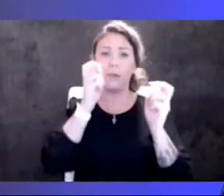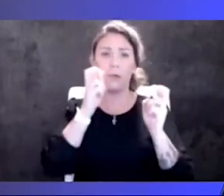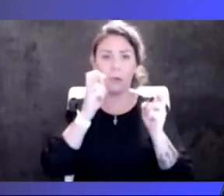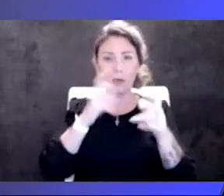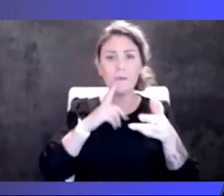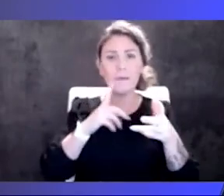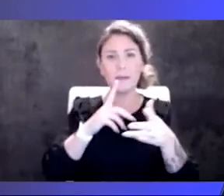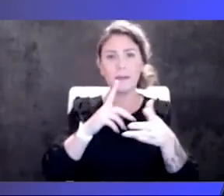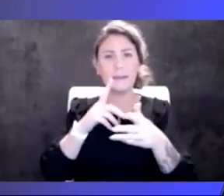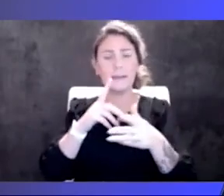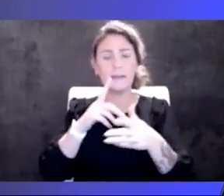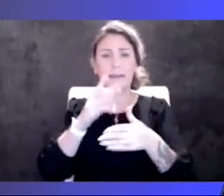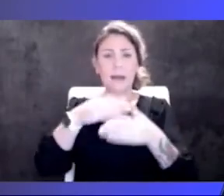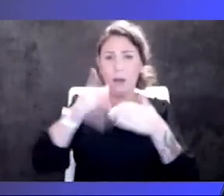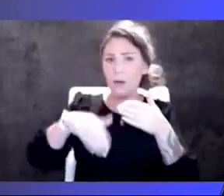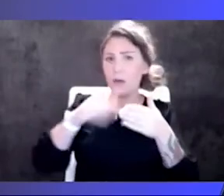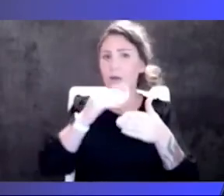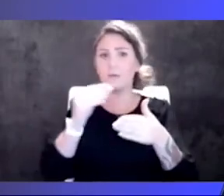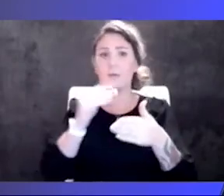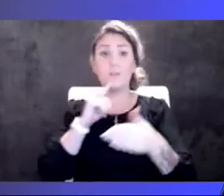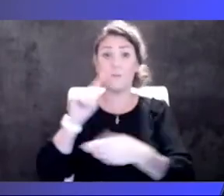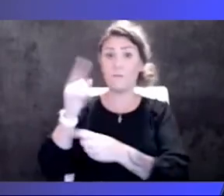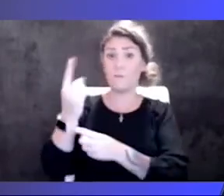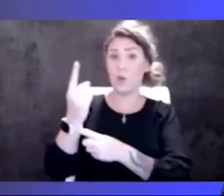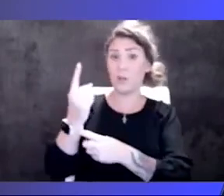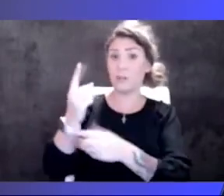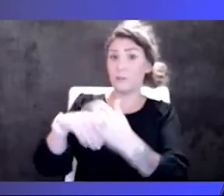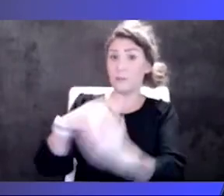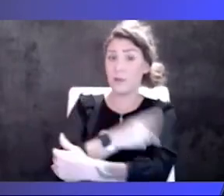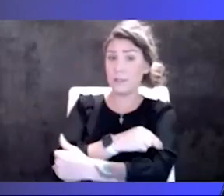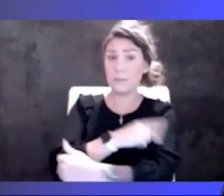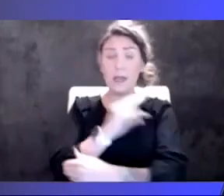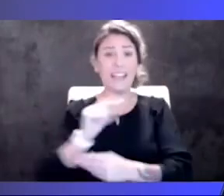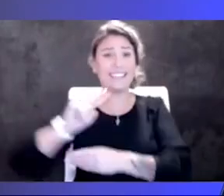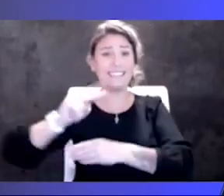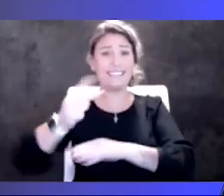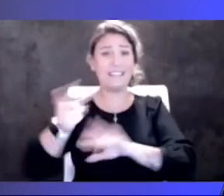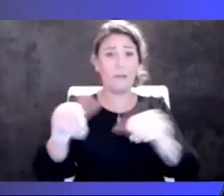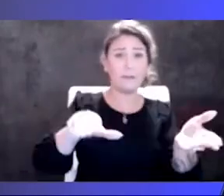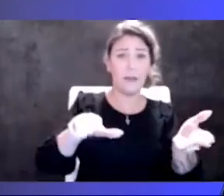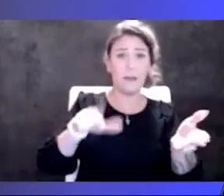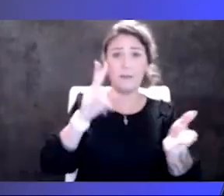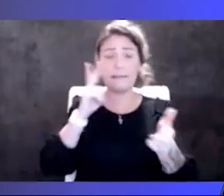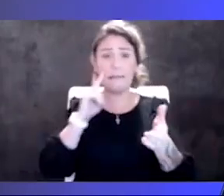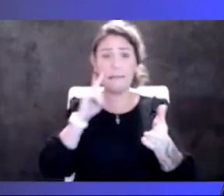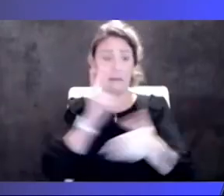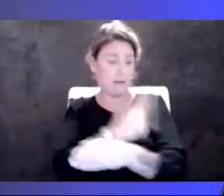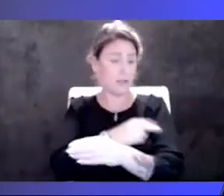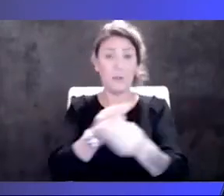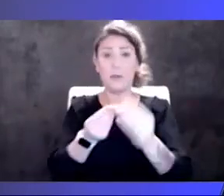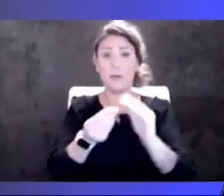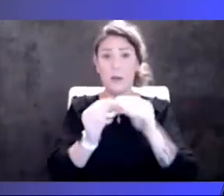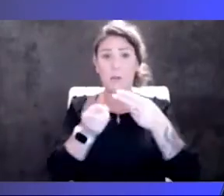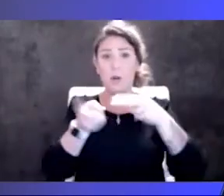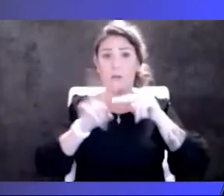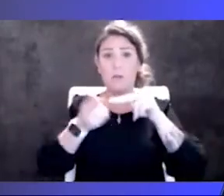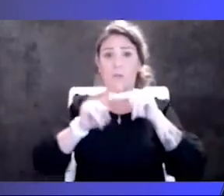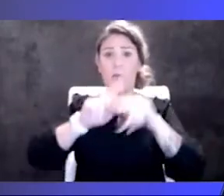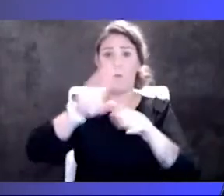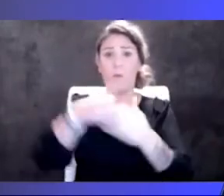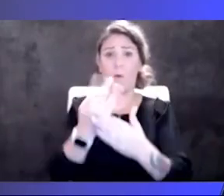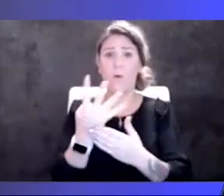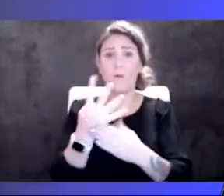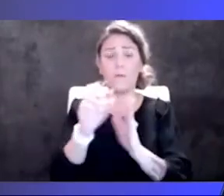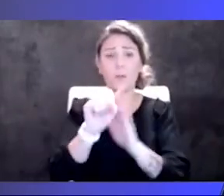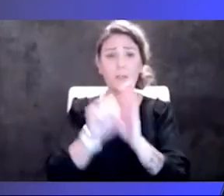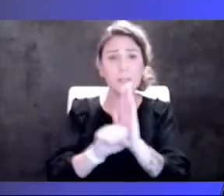hospital admissions and second deaths. So when I see those hospitalization numbers going up across all the four states I work with, Nebraska, Iowa,